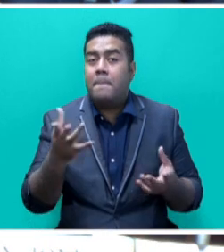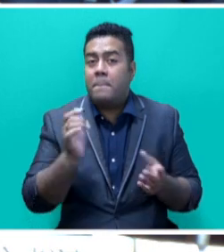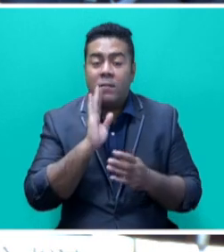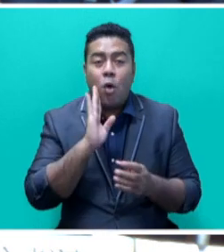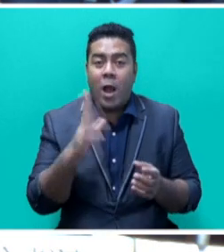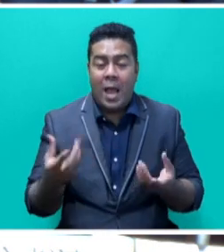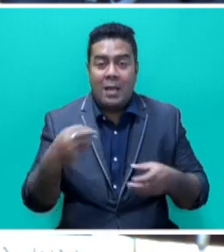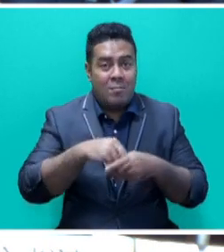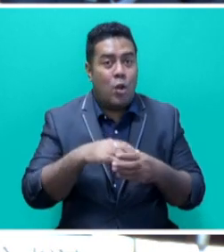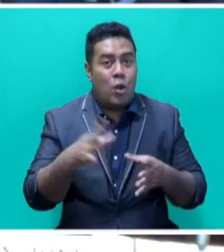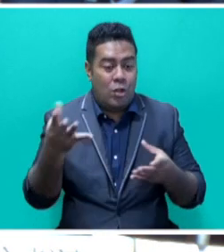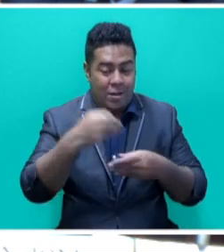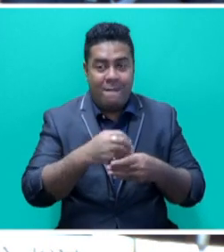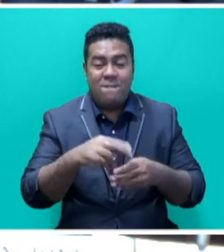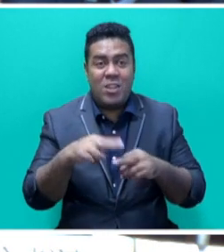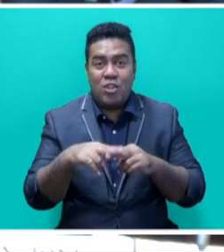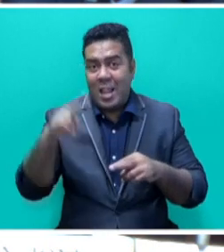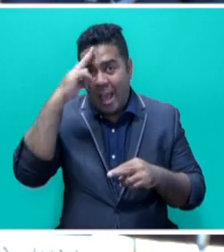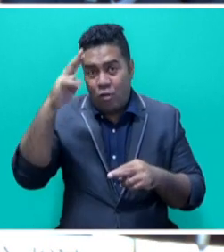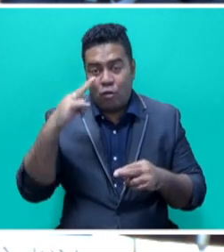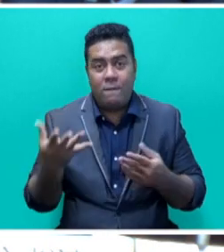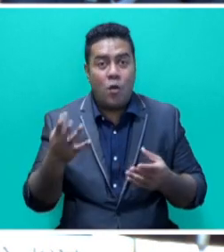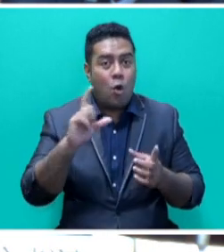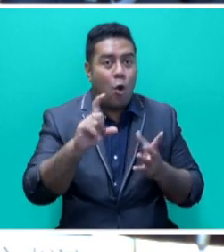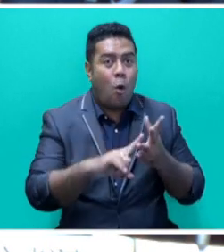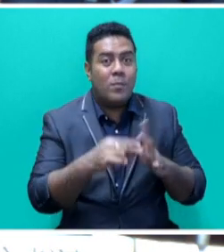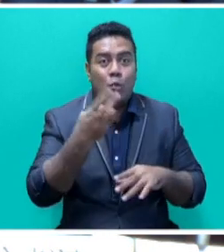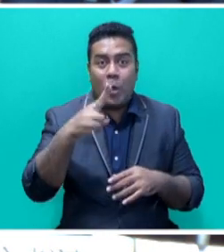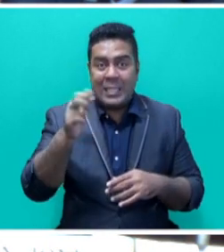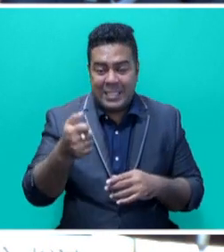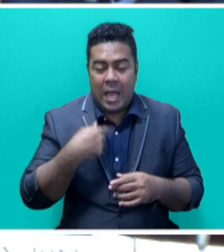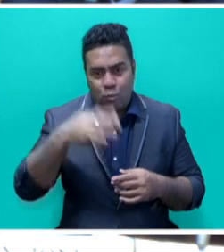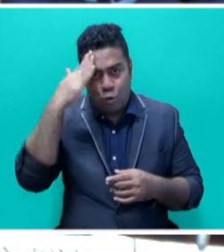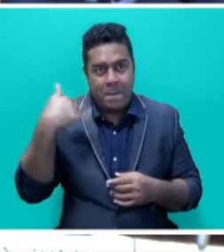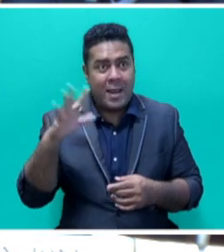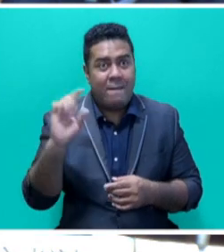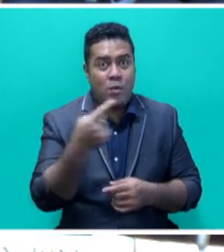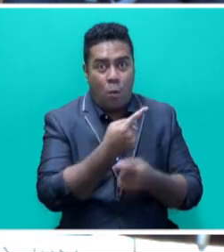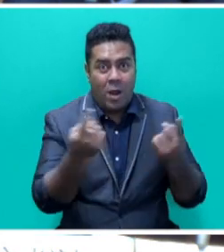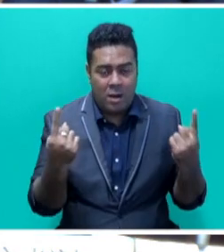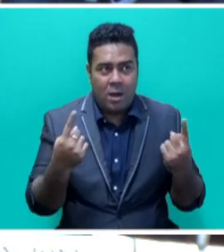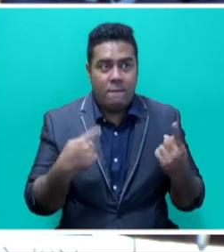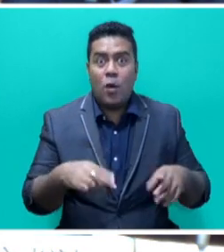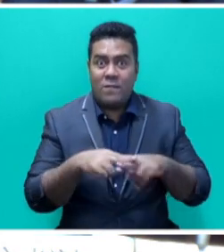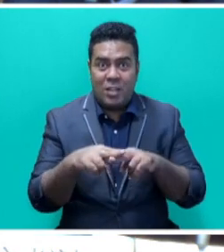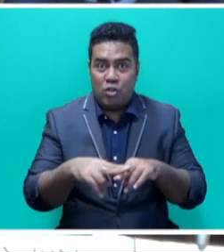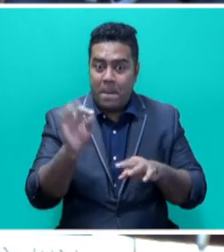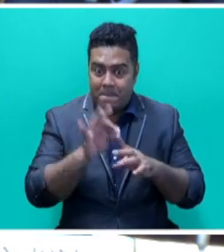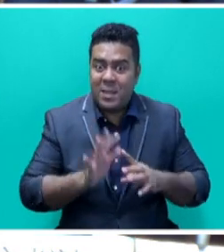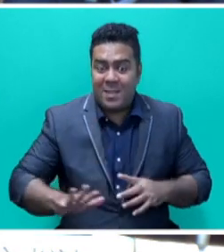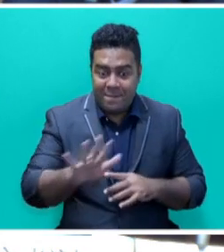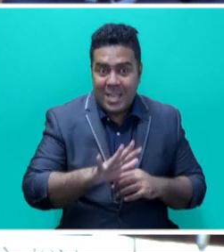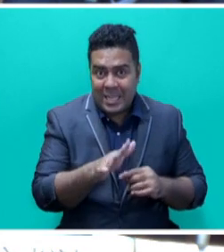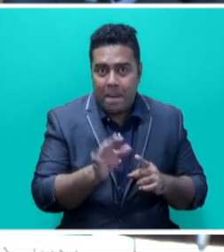I get into the details of Fiji's national priorities for COP26, please let me remind everyone what is at stake for Fiji, the Pacific, and the